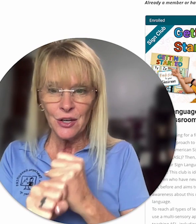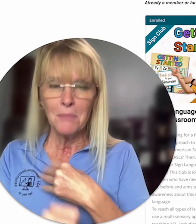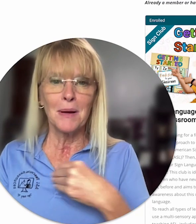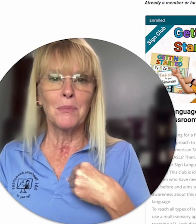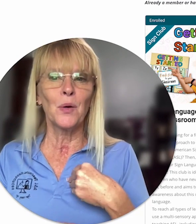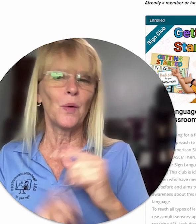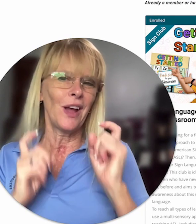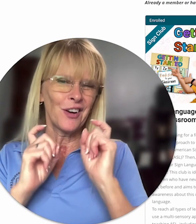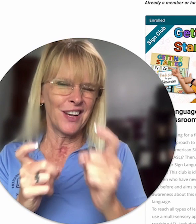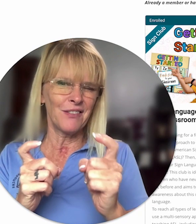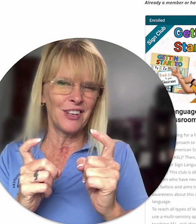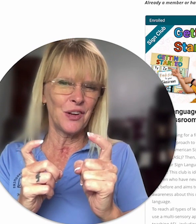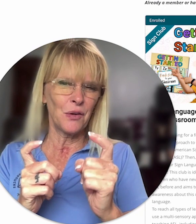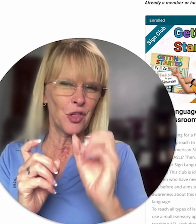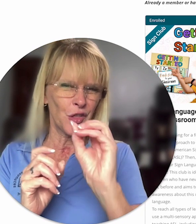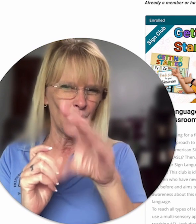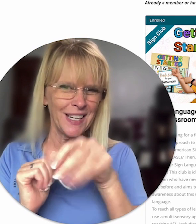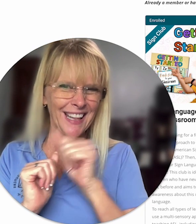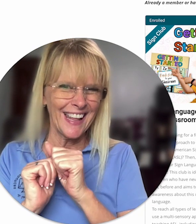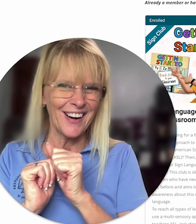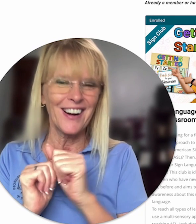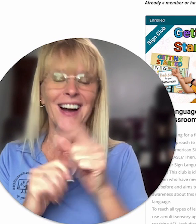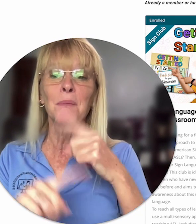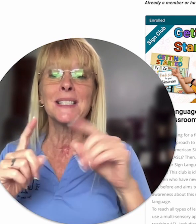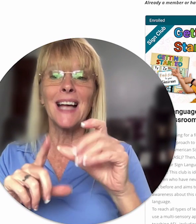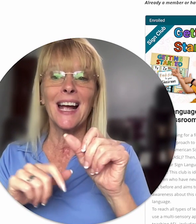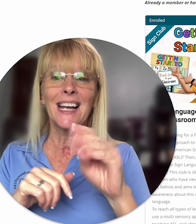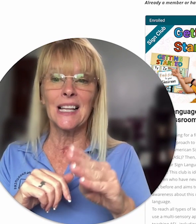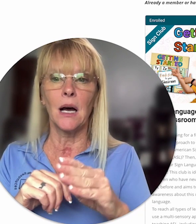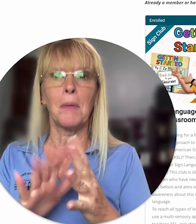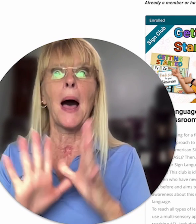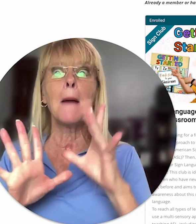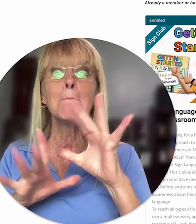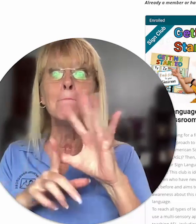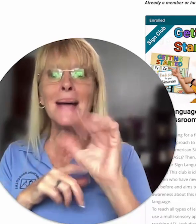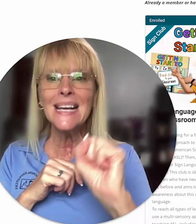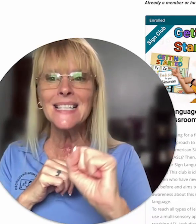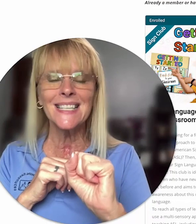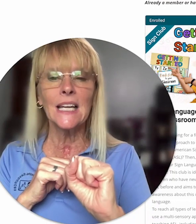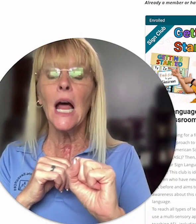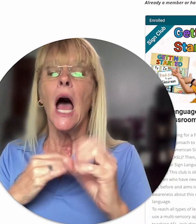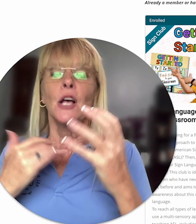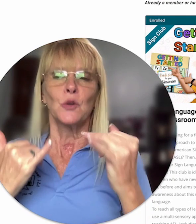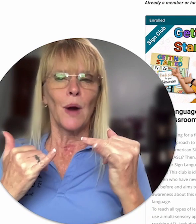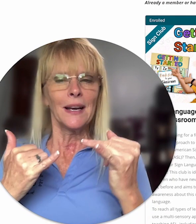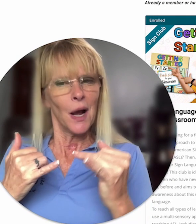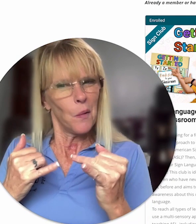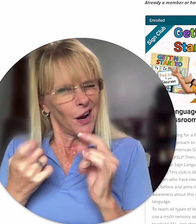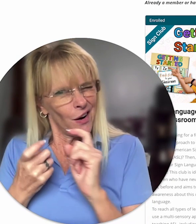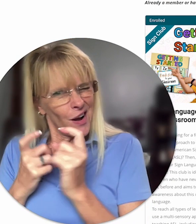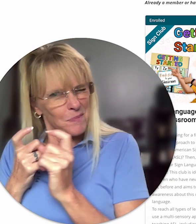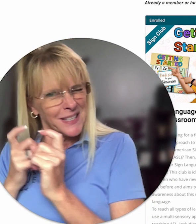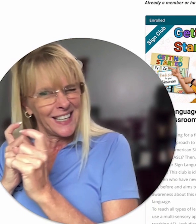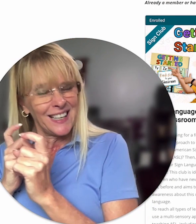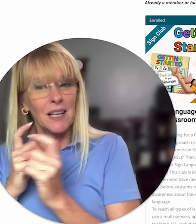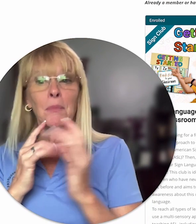year member we are giving you throwing in their sign club amazing so right now we are updating it but